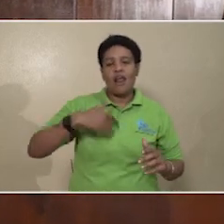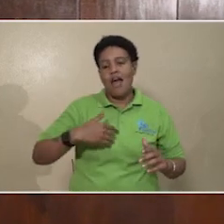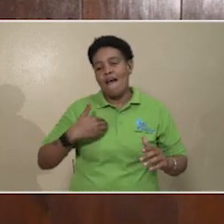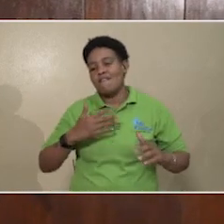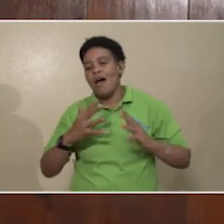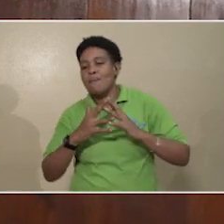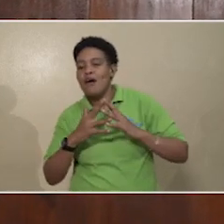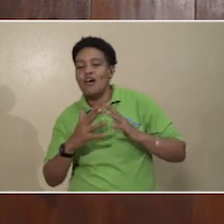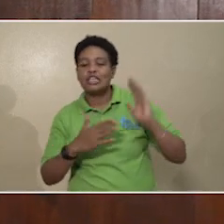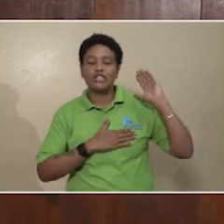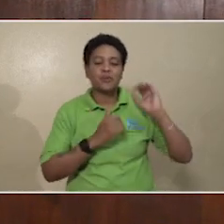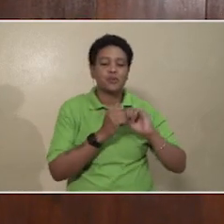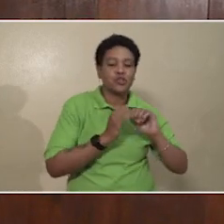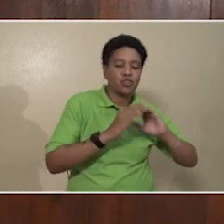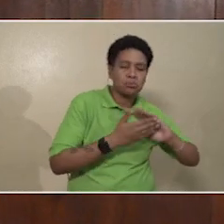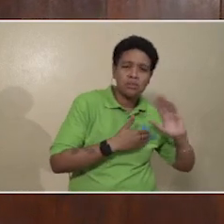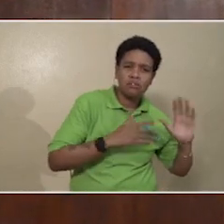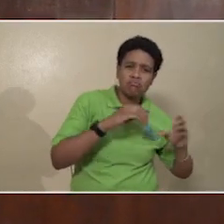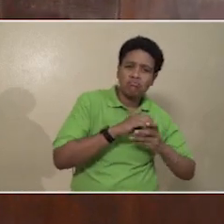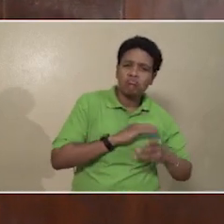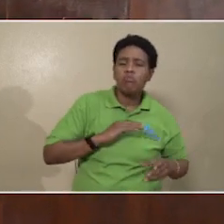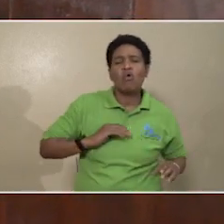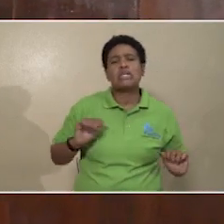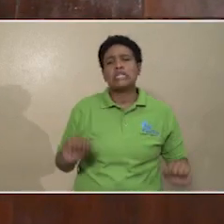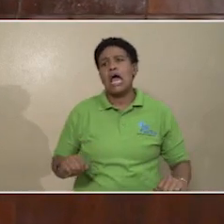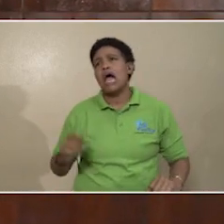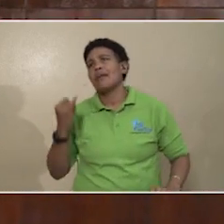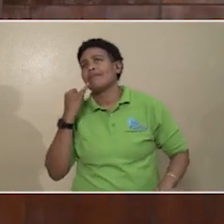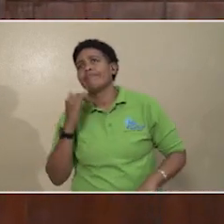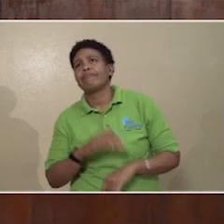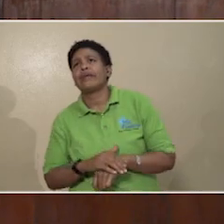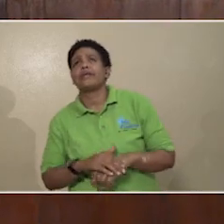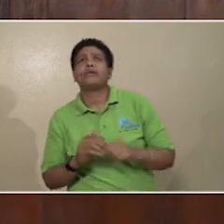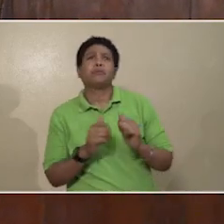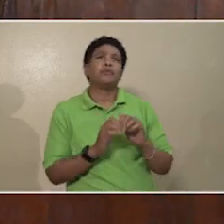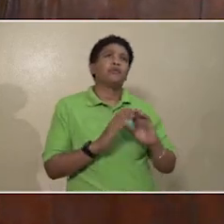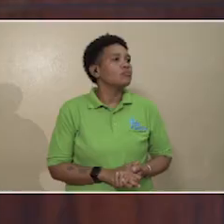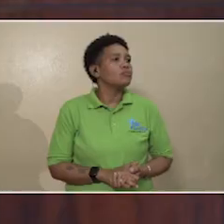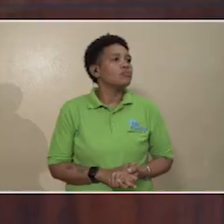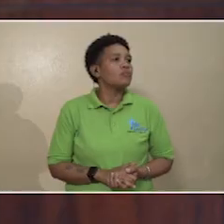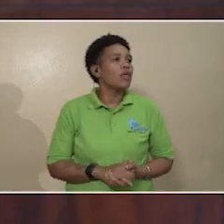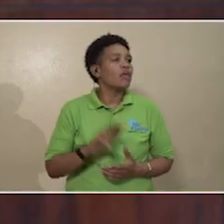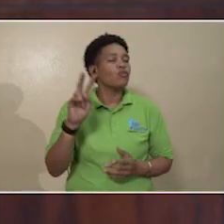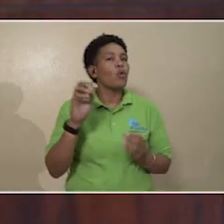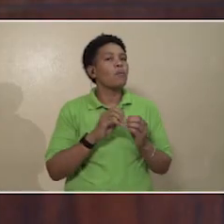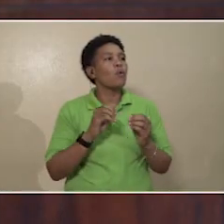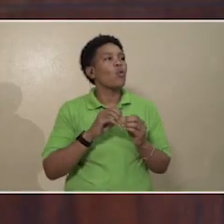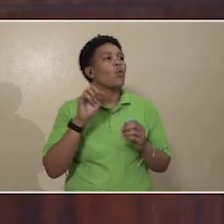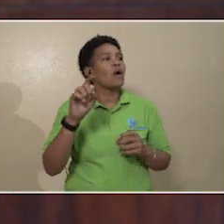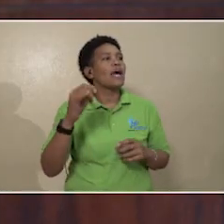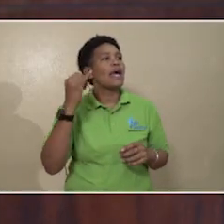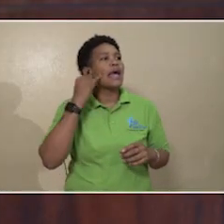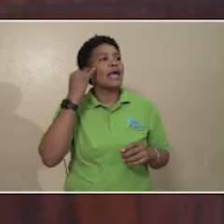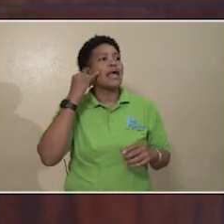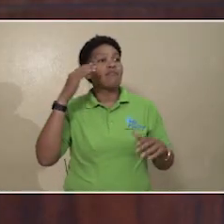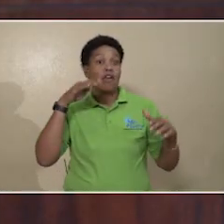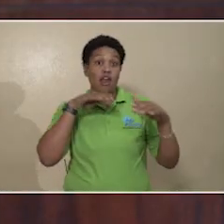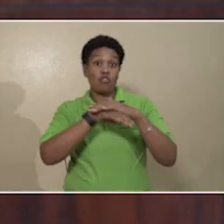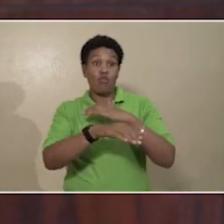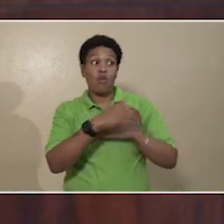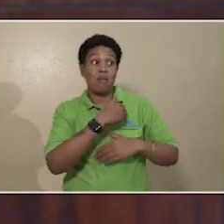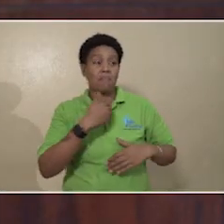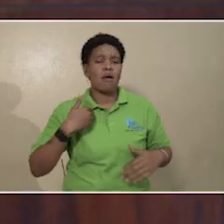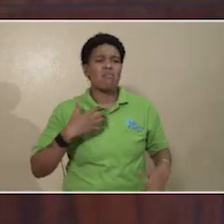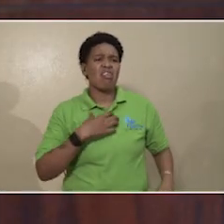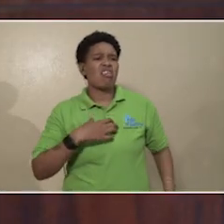being a member of the NERA exclude persons with dual nationality. If an enrolled member is